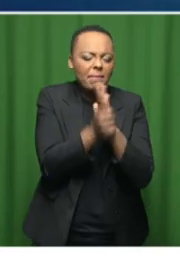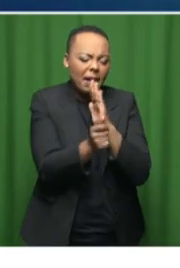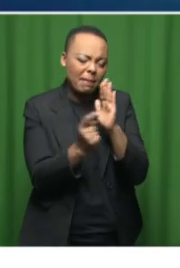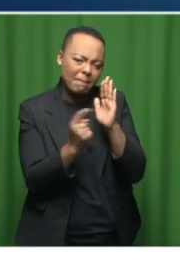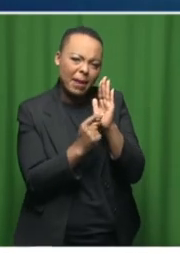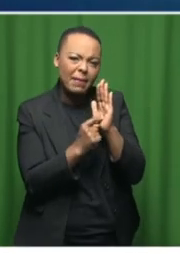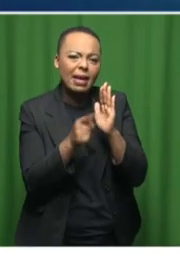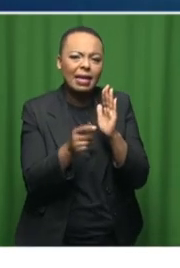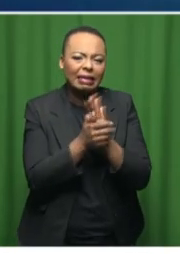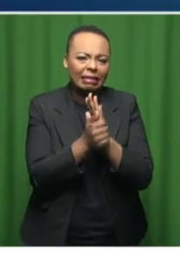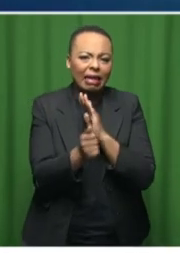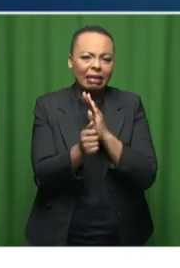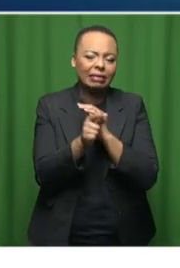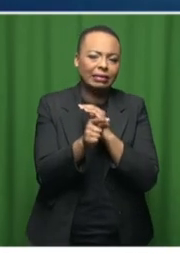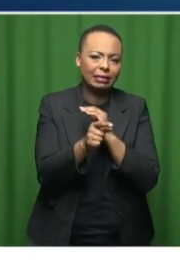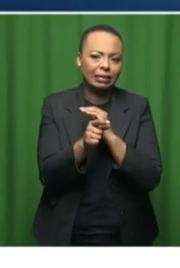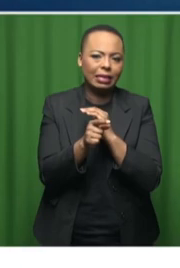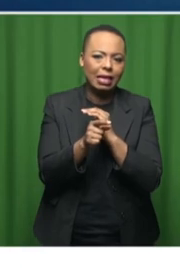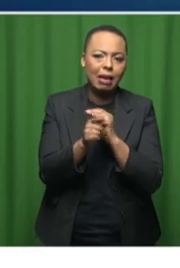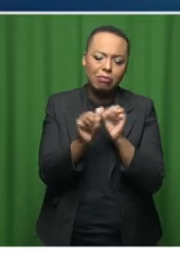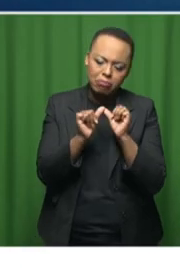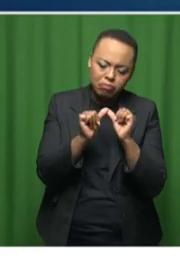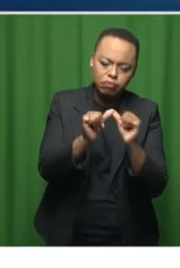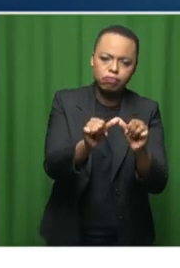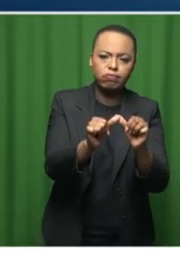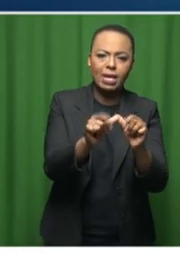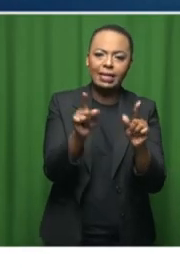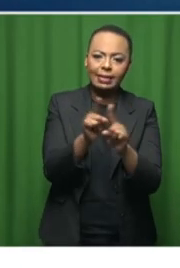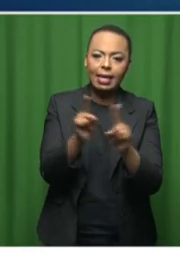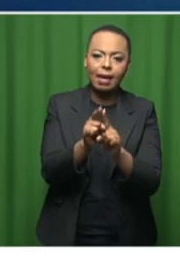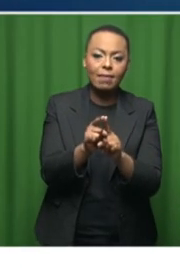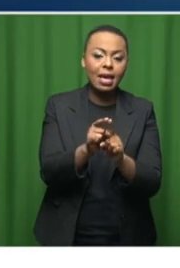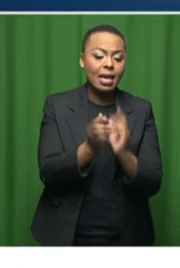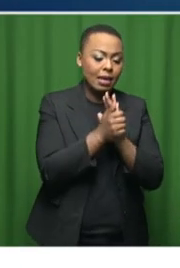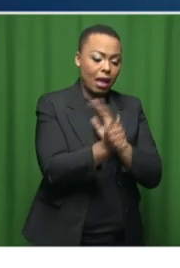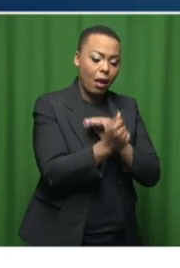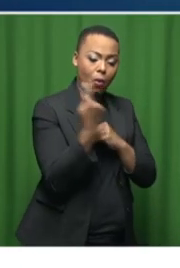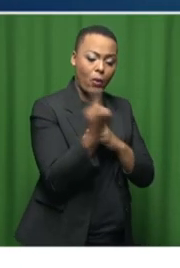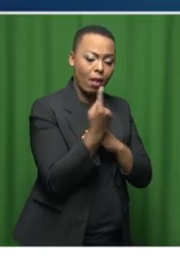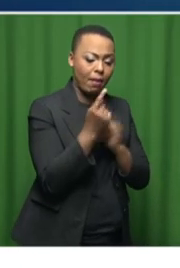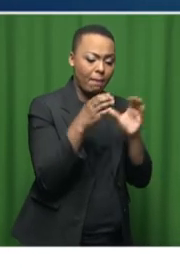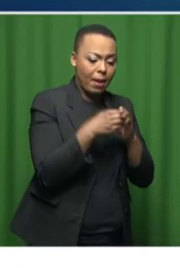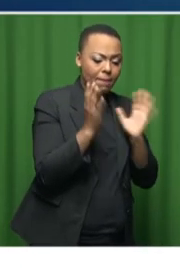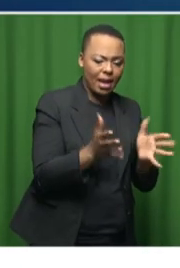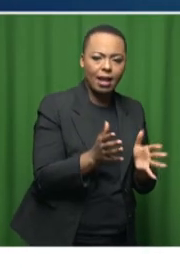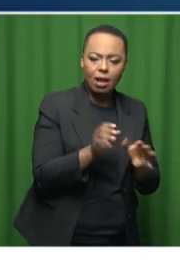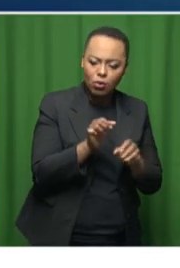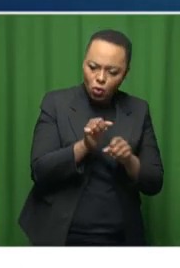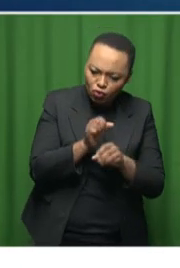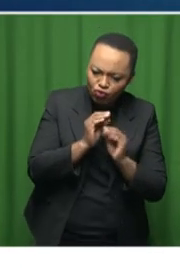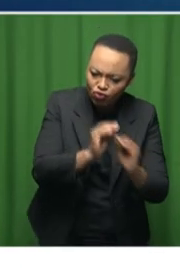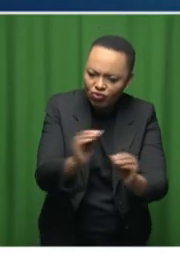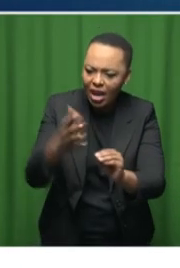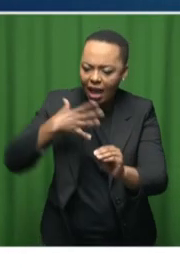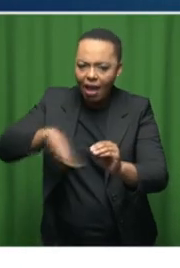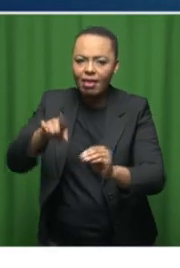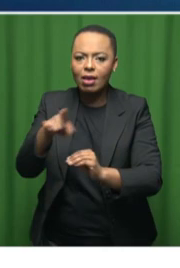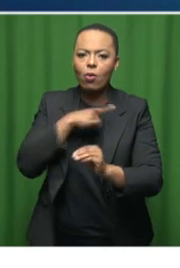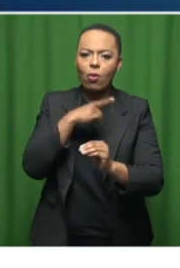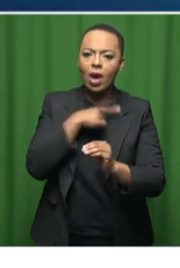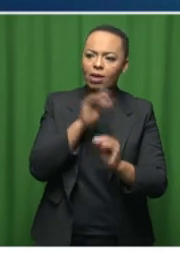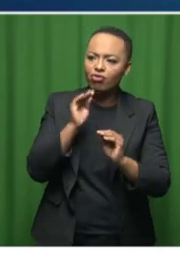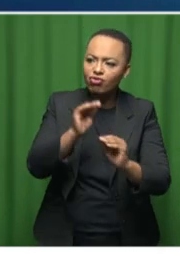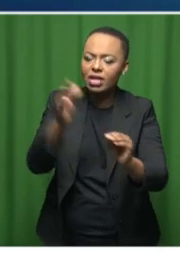that practically there is a skills transfer? Because I'm just worried about that given what's happening in other sectors.